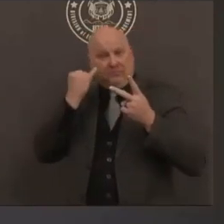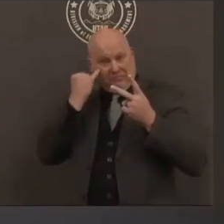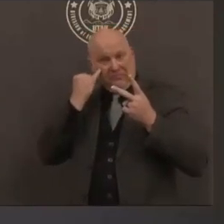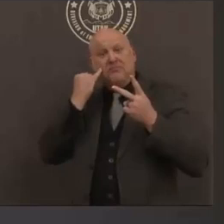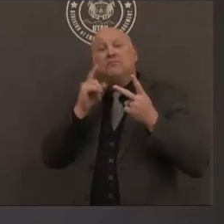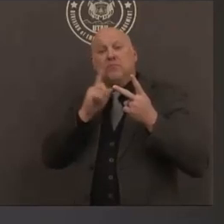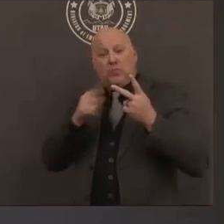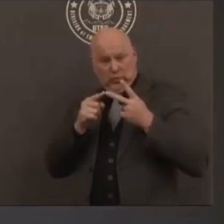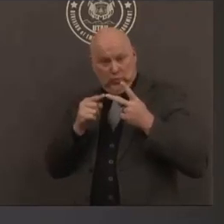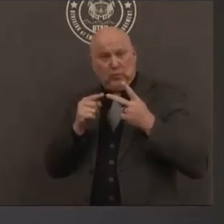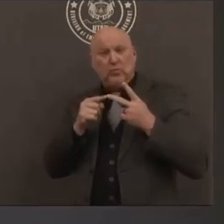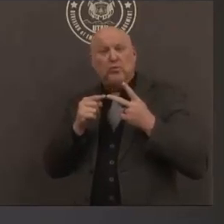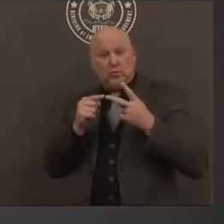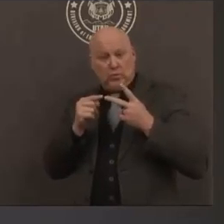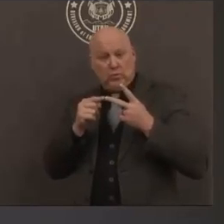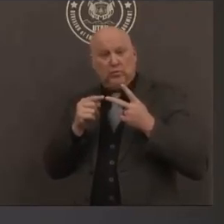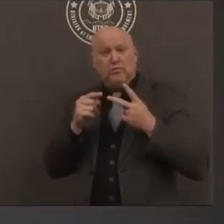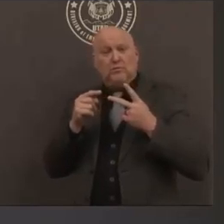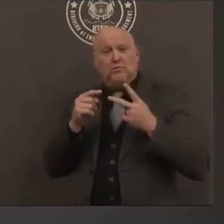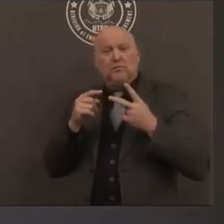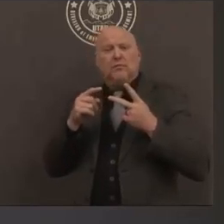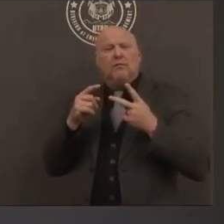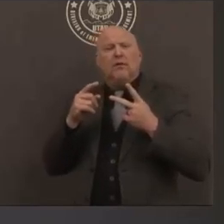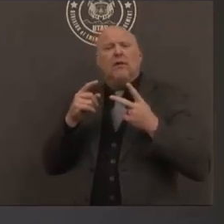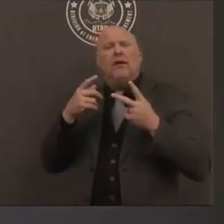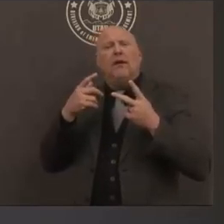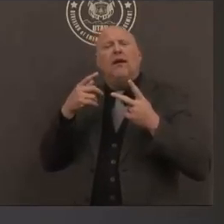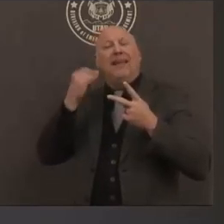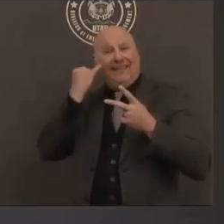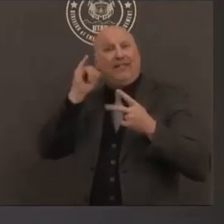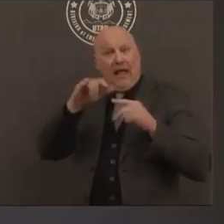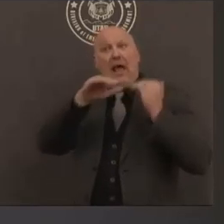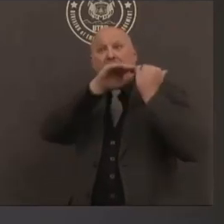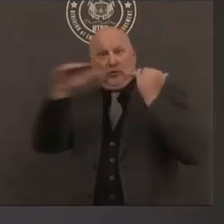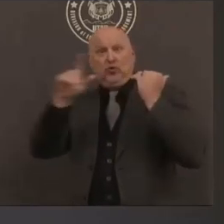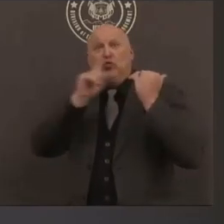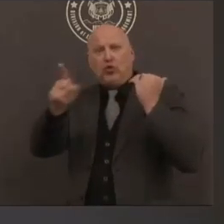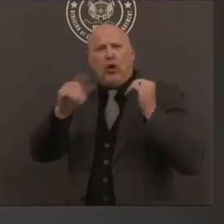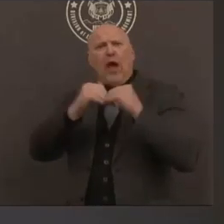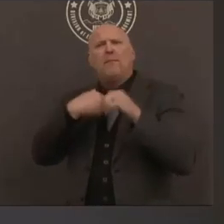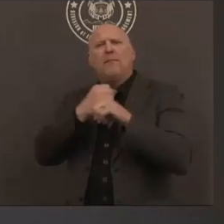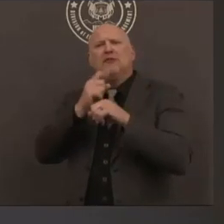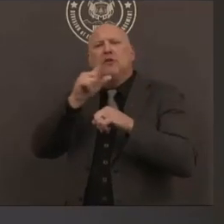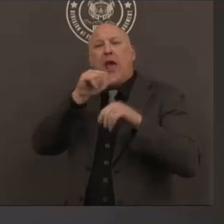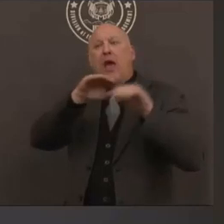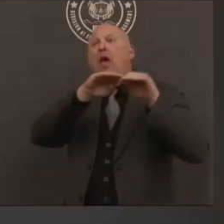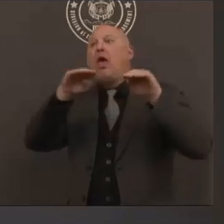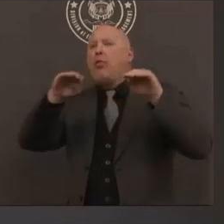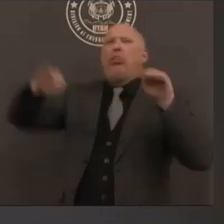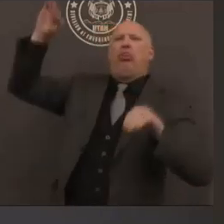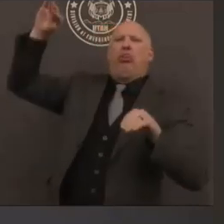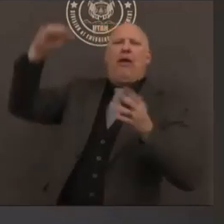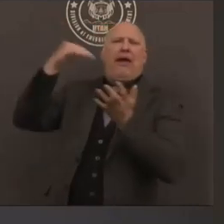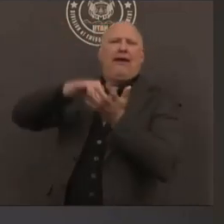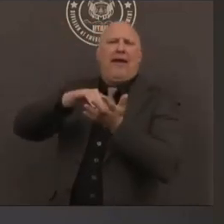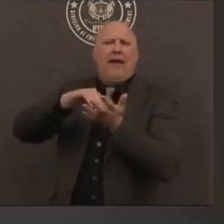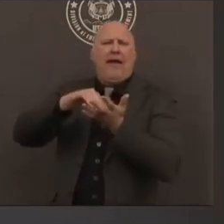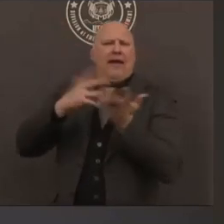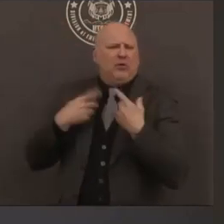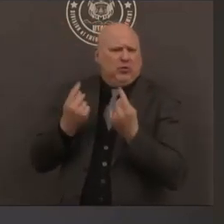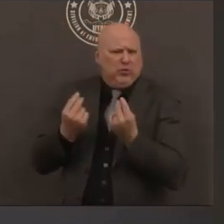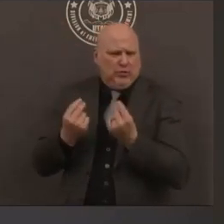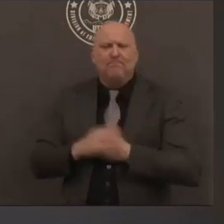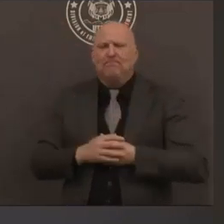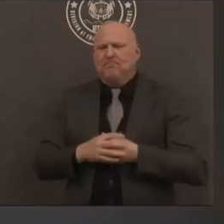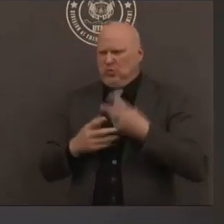that would you know make us see another spike yeah so um we have seen really good signs here in utah with our data